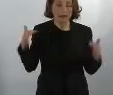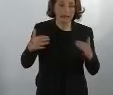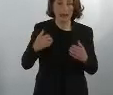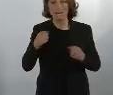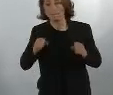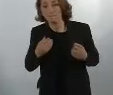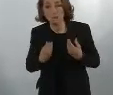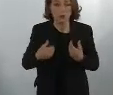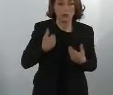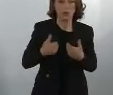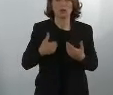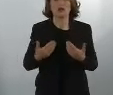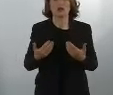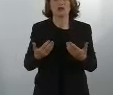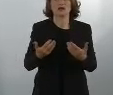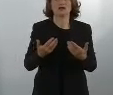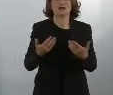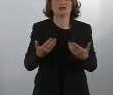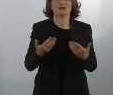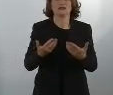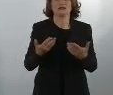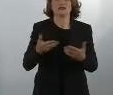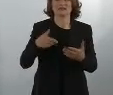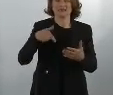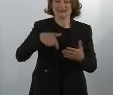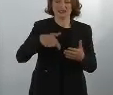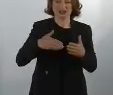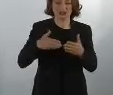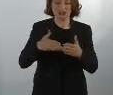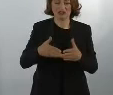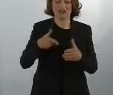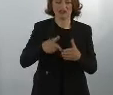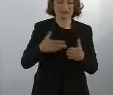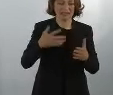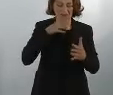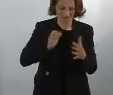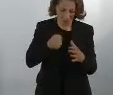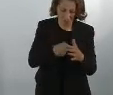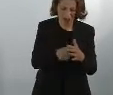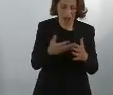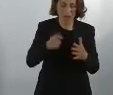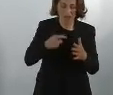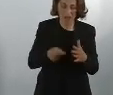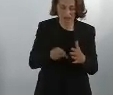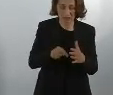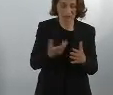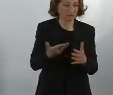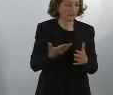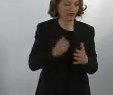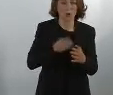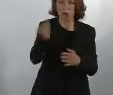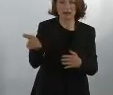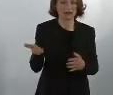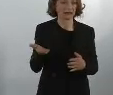Whenever a vessel arrives, we always take huge efforts to distribute